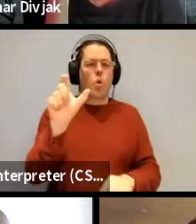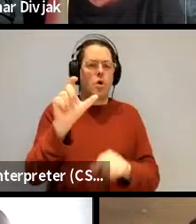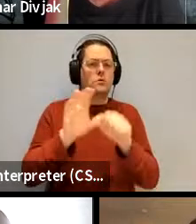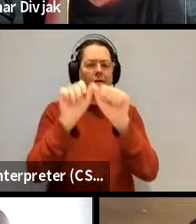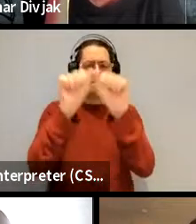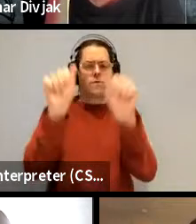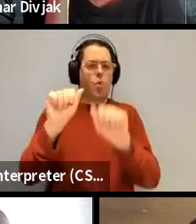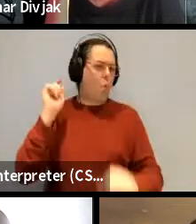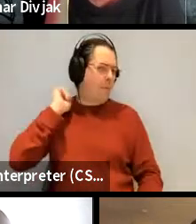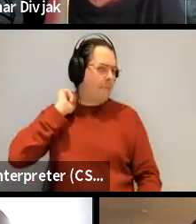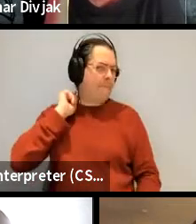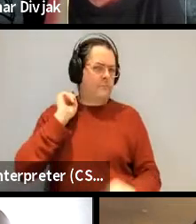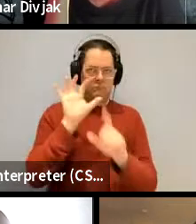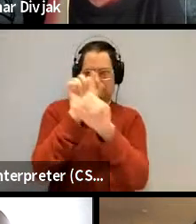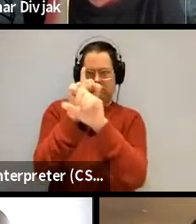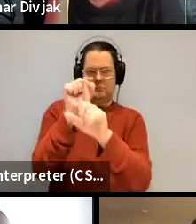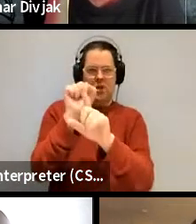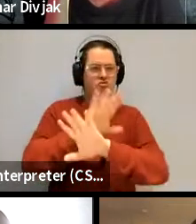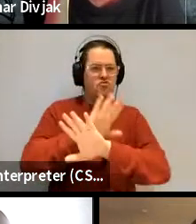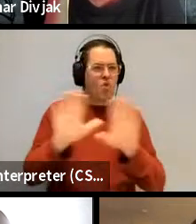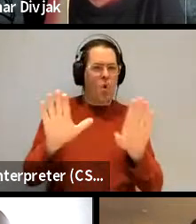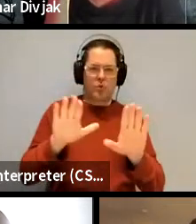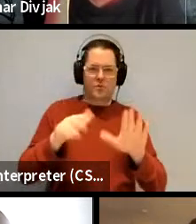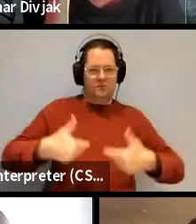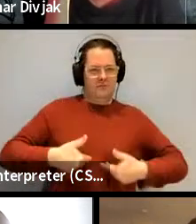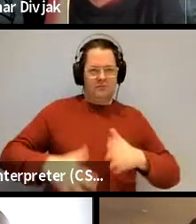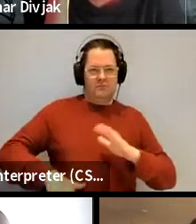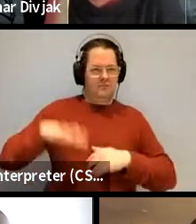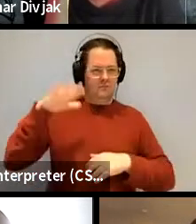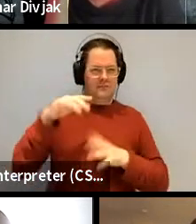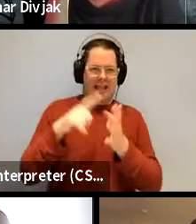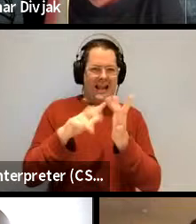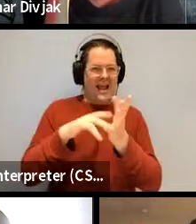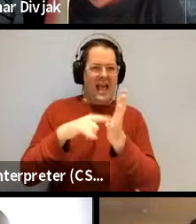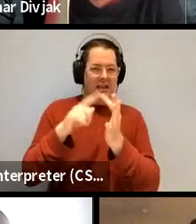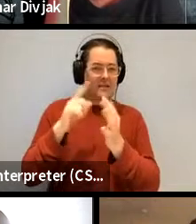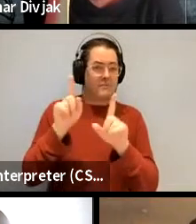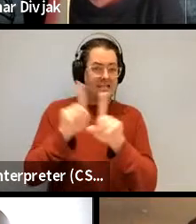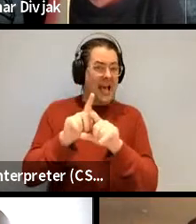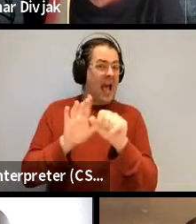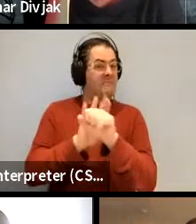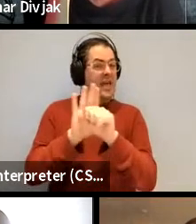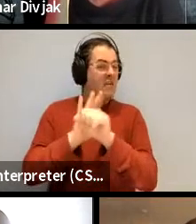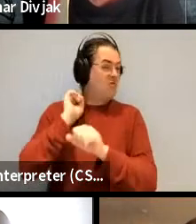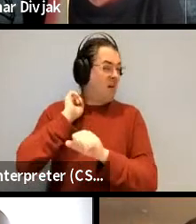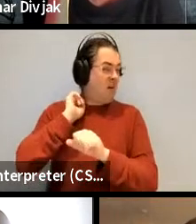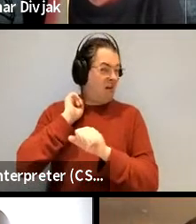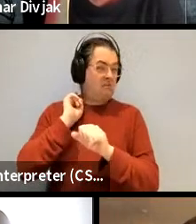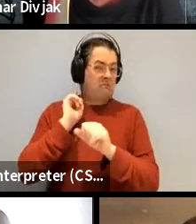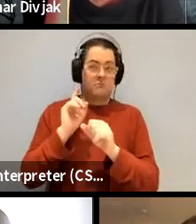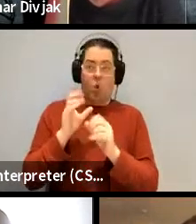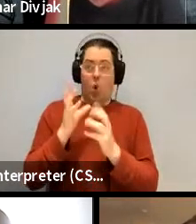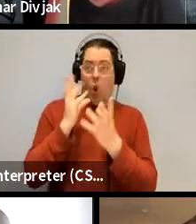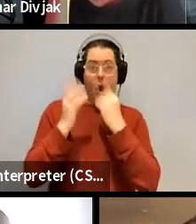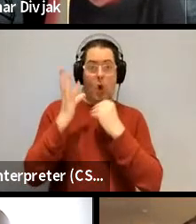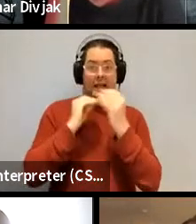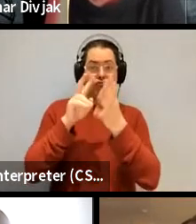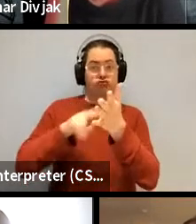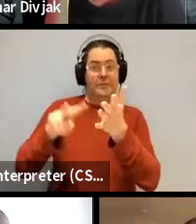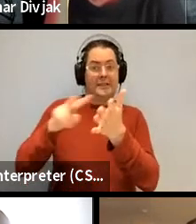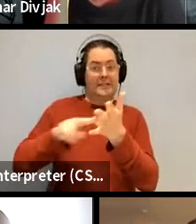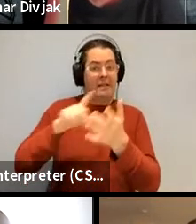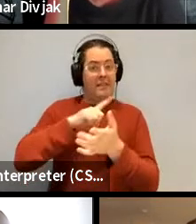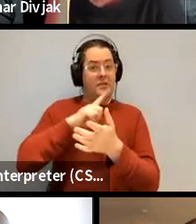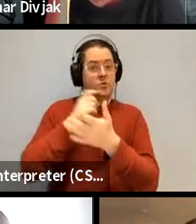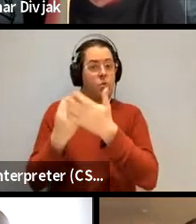obviously not innate it's like and it develops in the same person in the same place in every person approximately that is learned you're learning to read you know